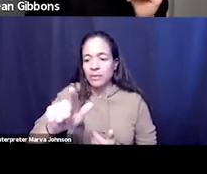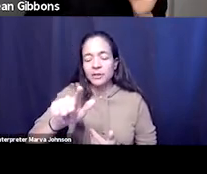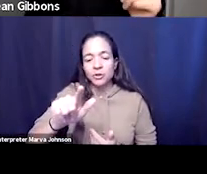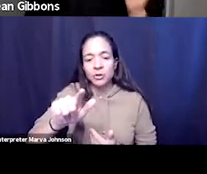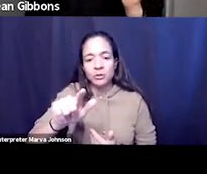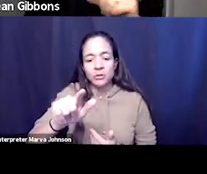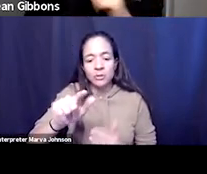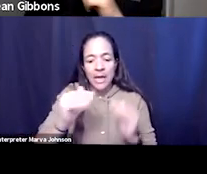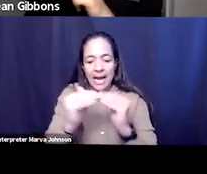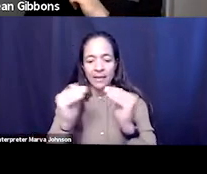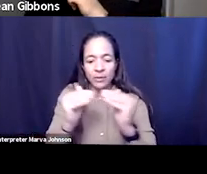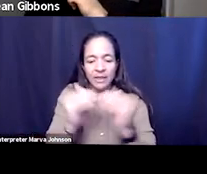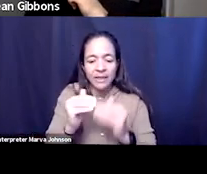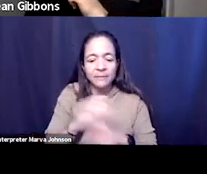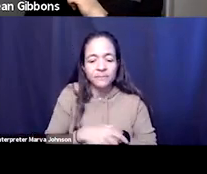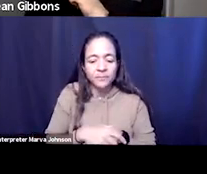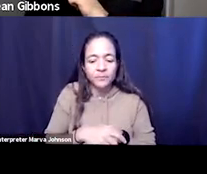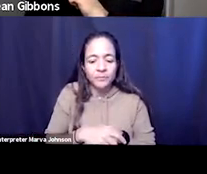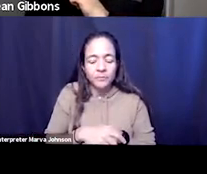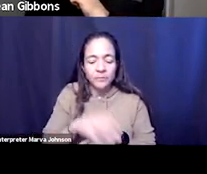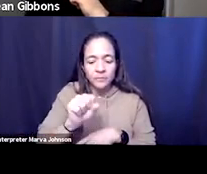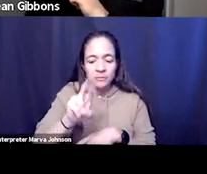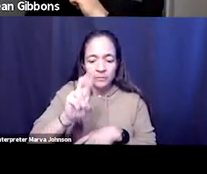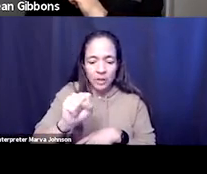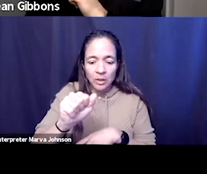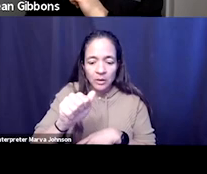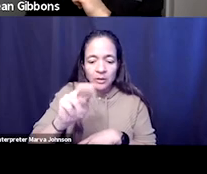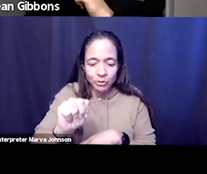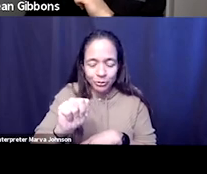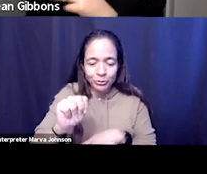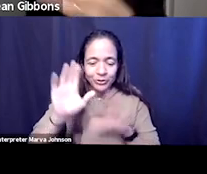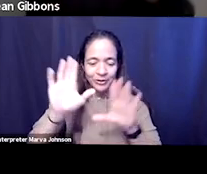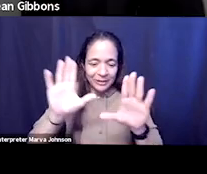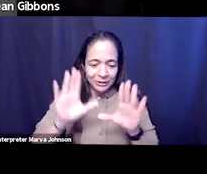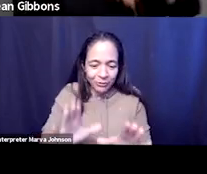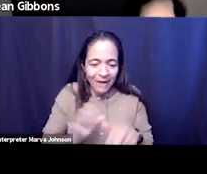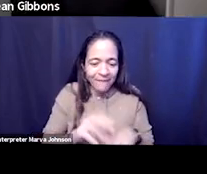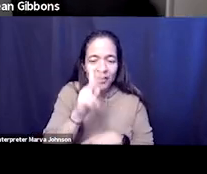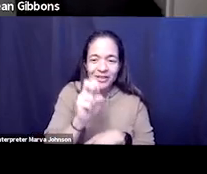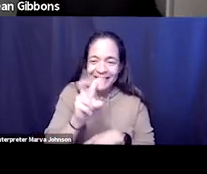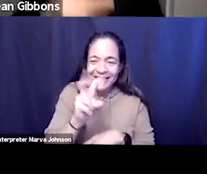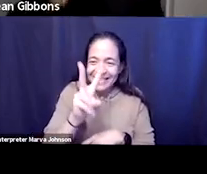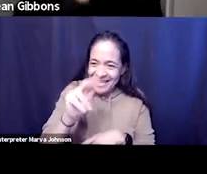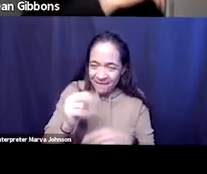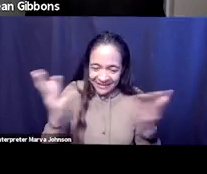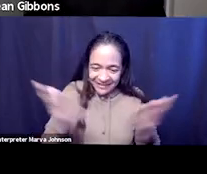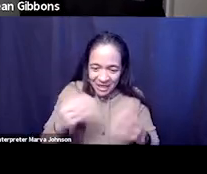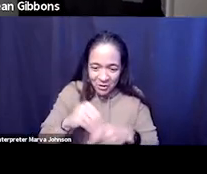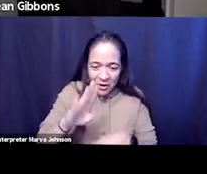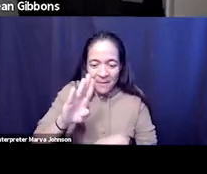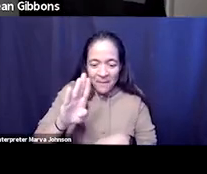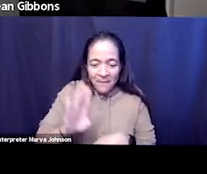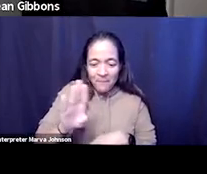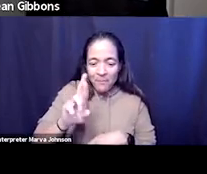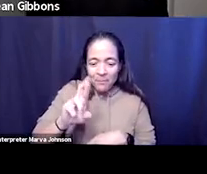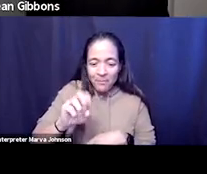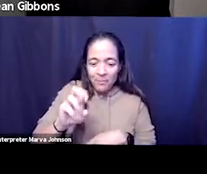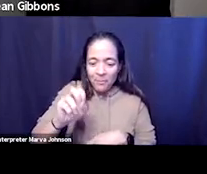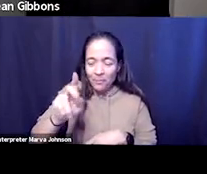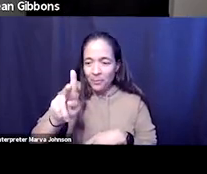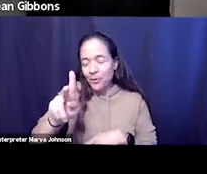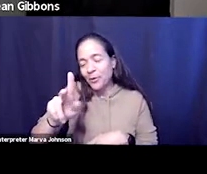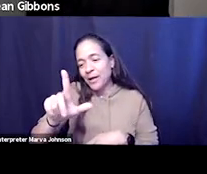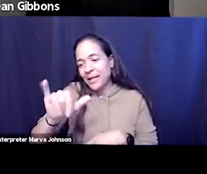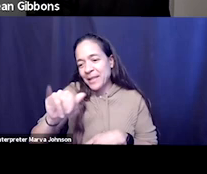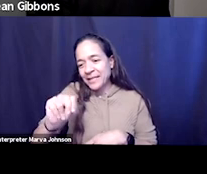chicago which is great susan's with us as well grateful and energized kevin's here obviously in brooklyn where it's snowing just a little bit steady